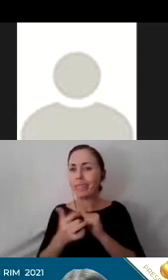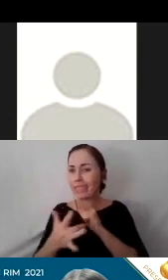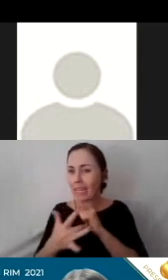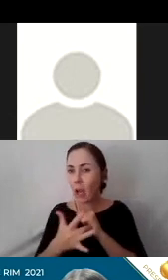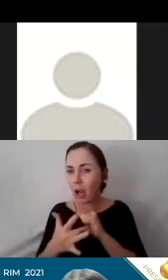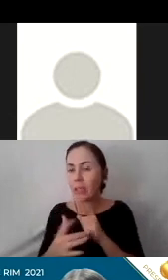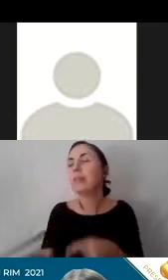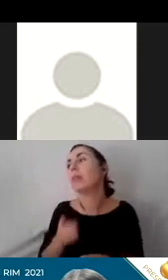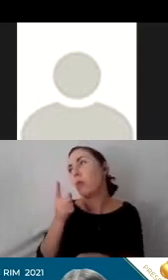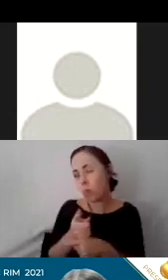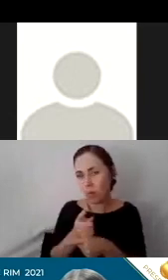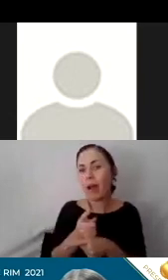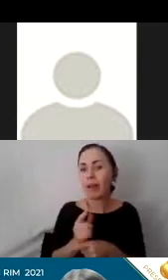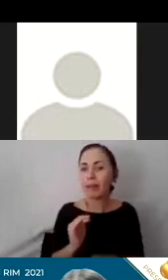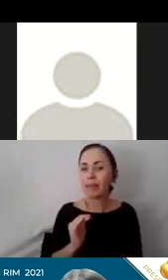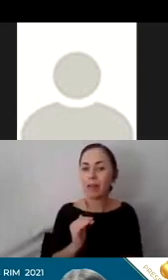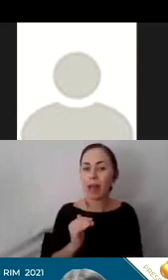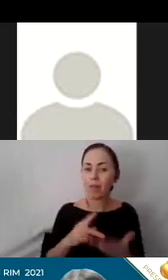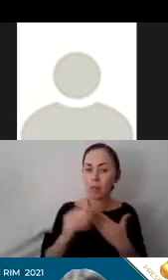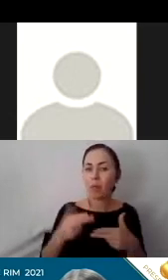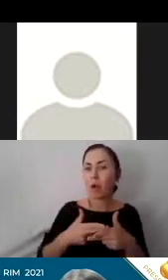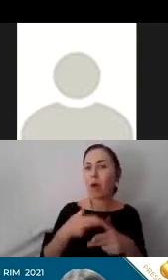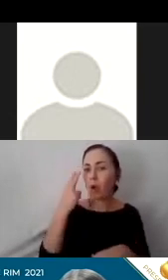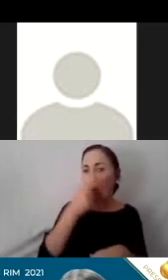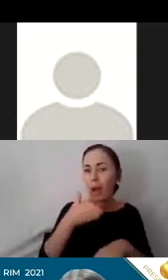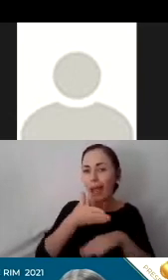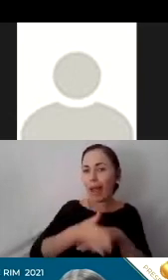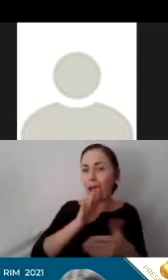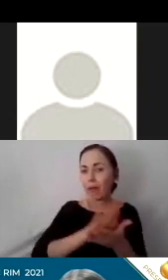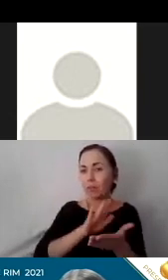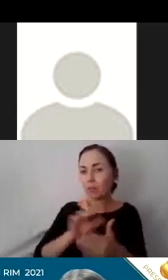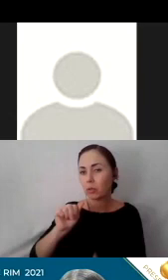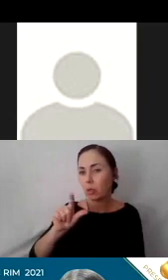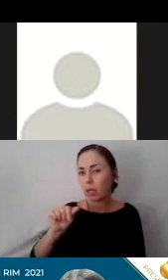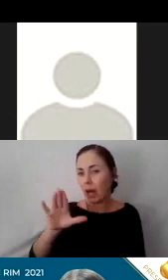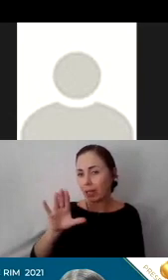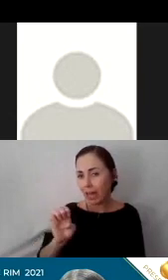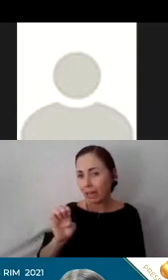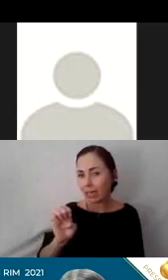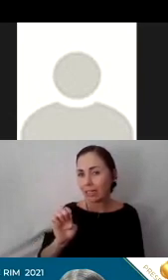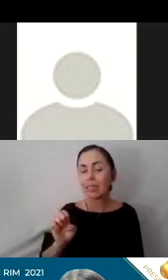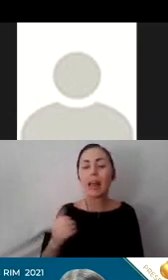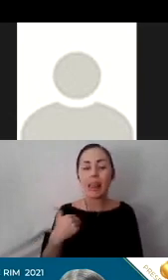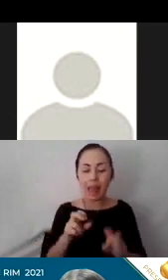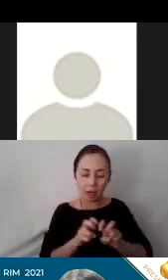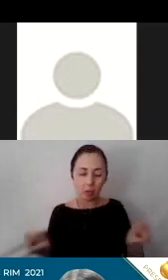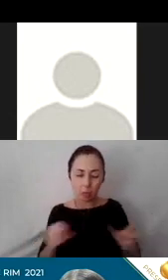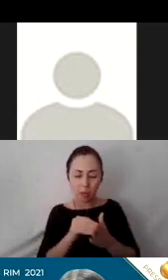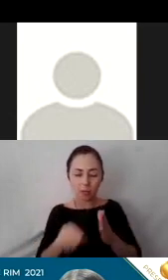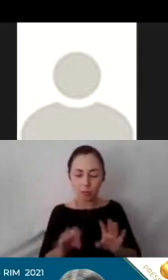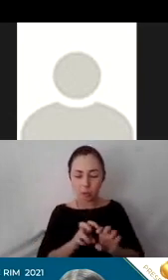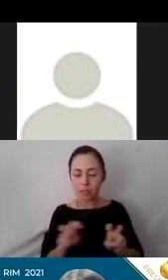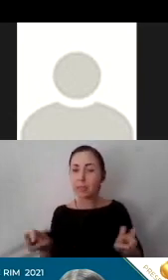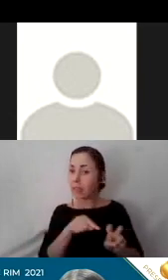Our Hawaii Afterschool Alliance showcased a panel of students. The majority of those students were high